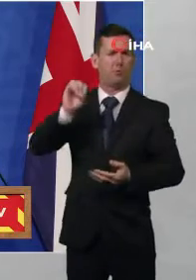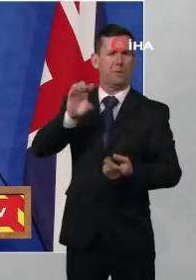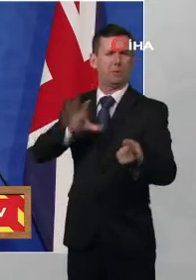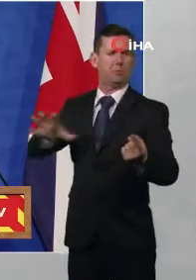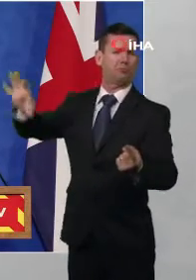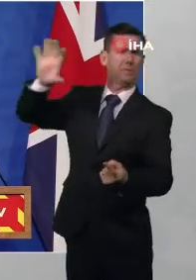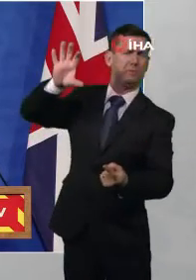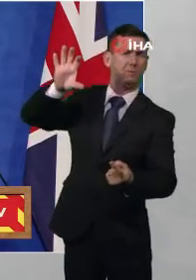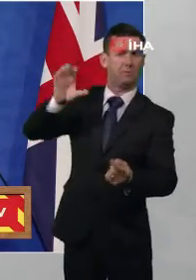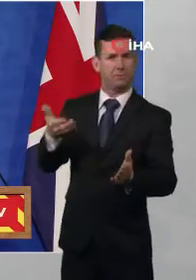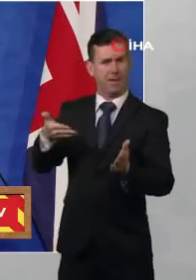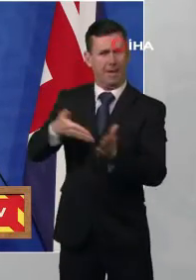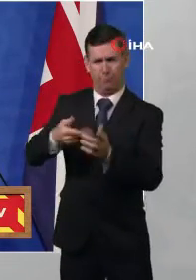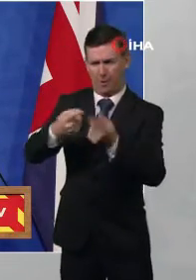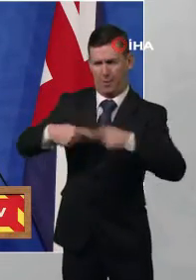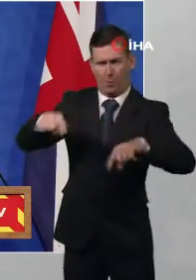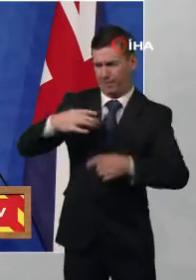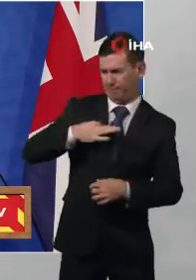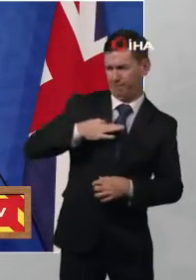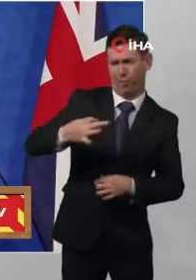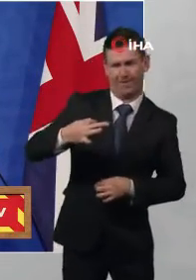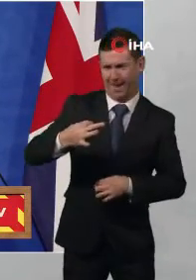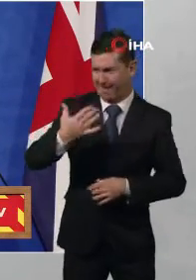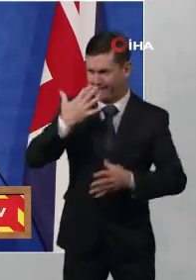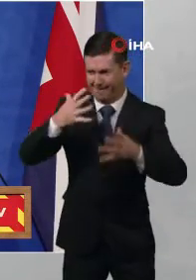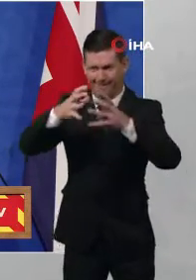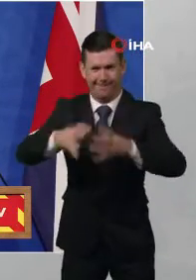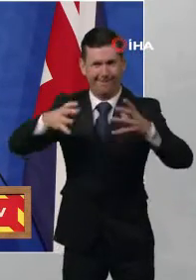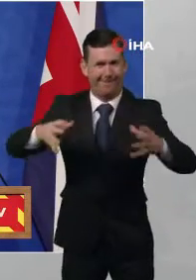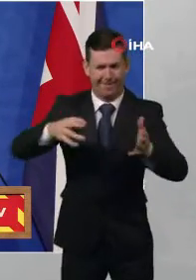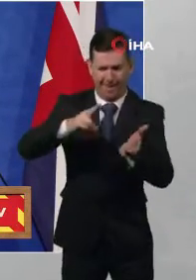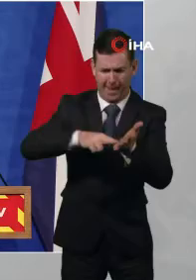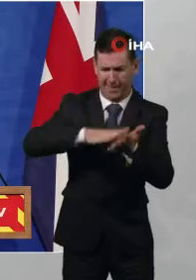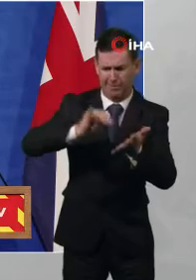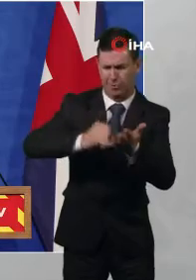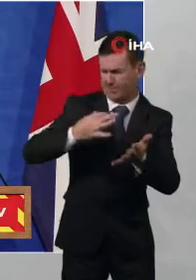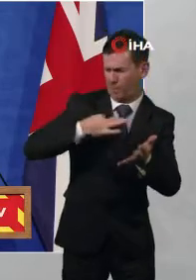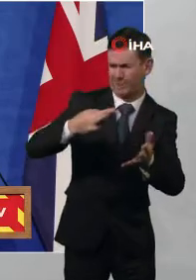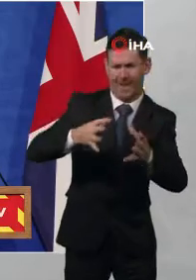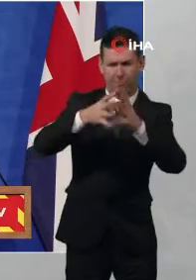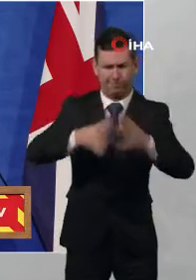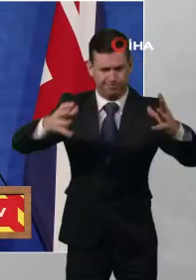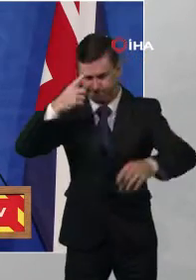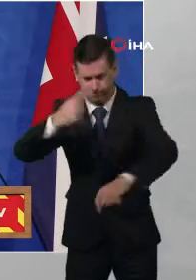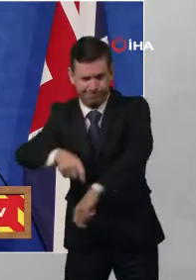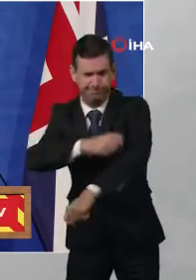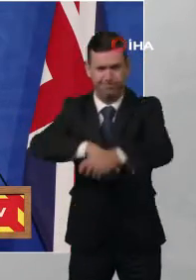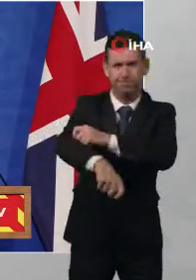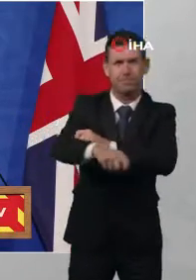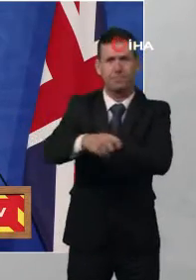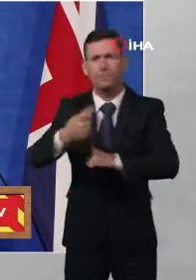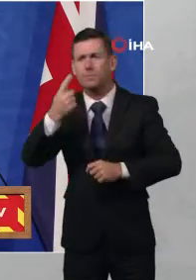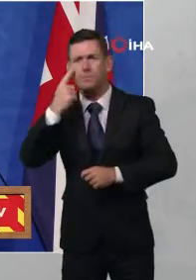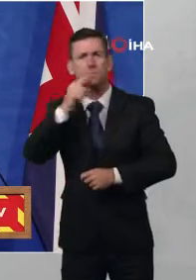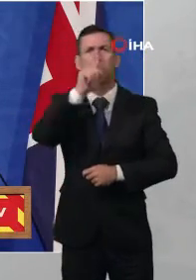emerging territorial army of the NHS and we're working to identify those NHS trusts which are most likely to need